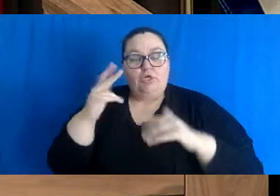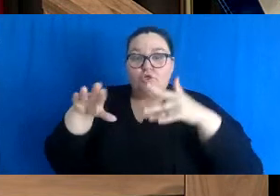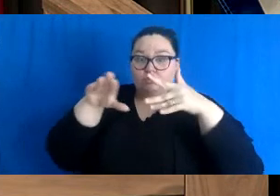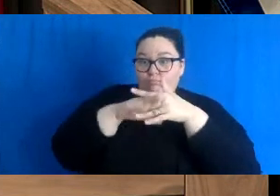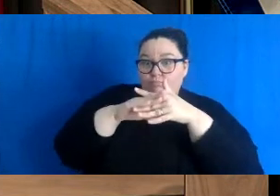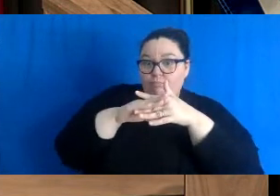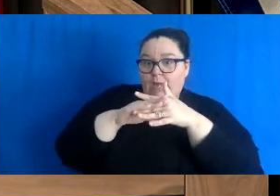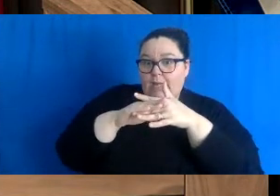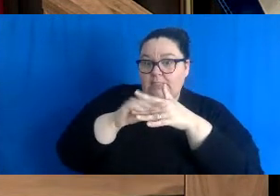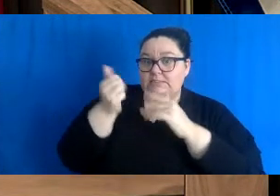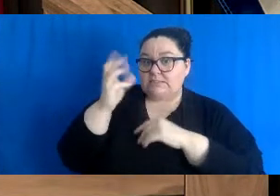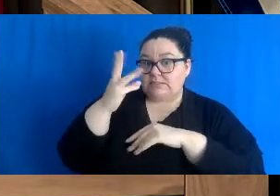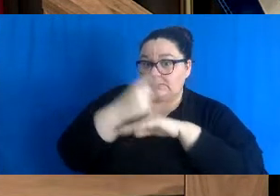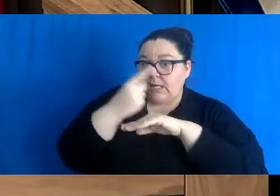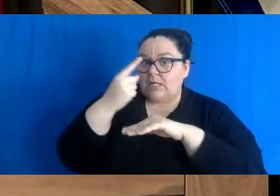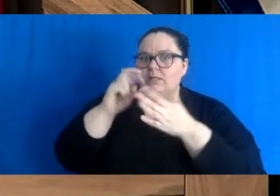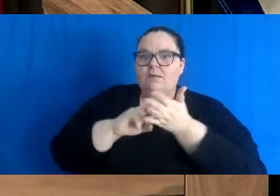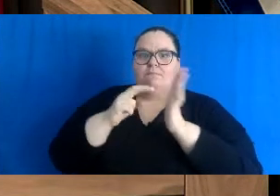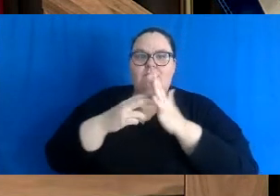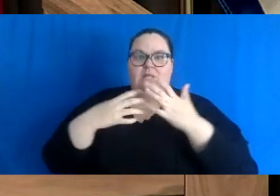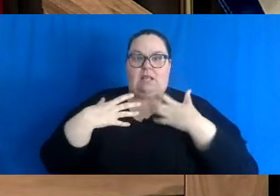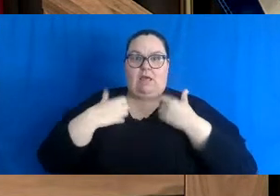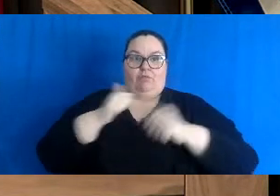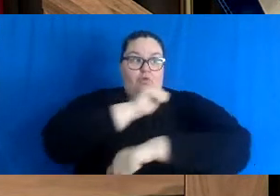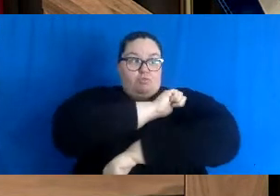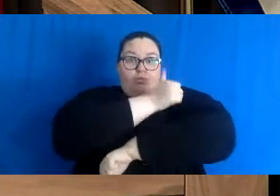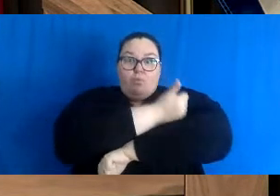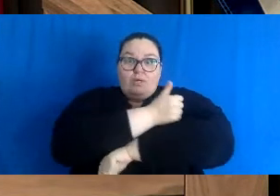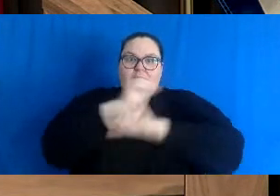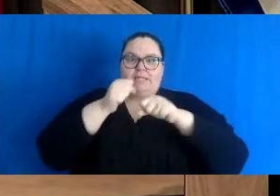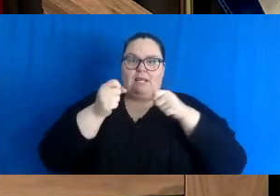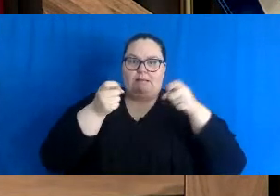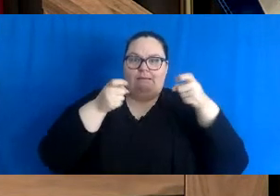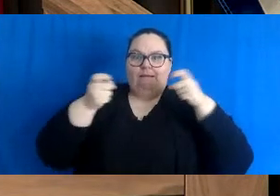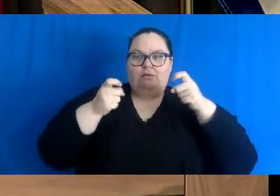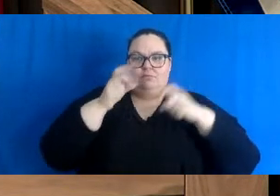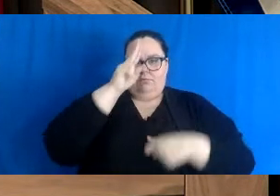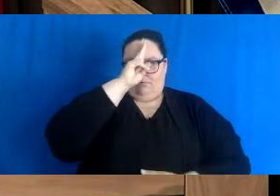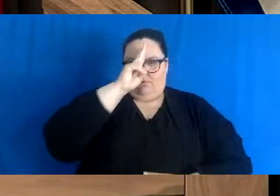that our health authorities can manage our hospital system.